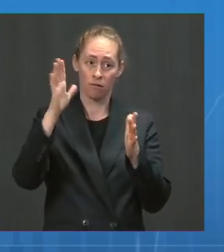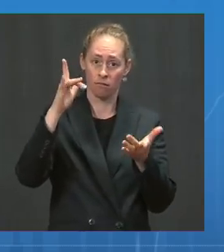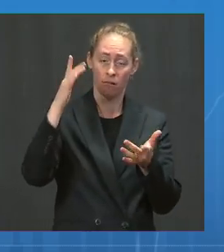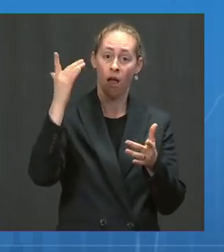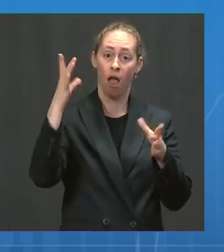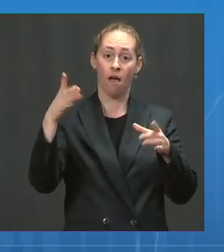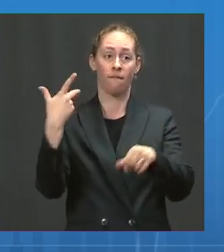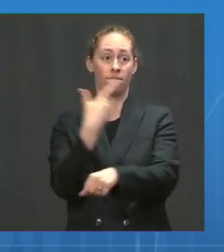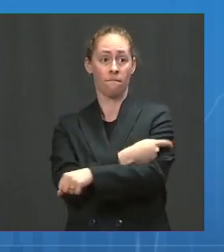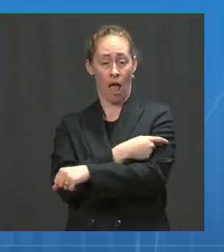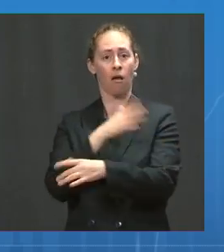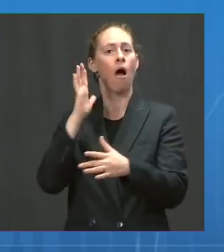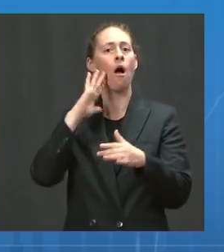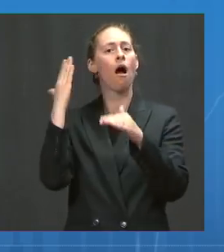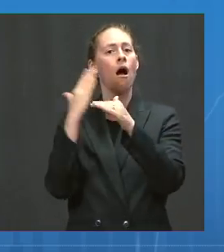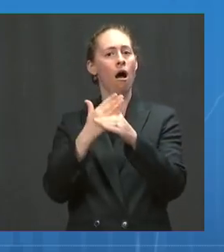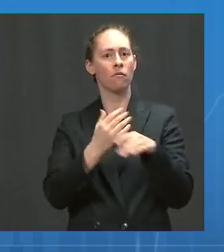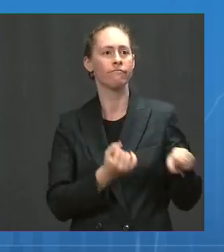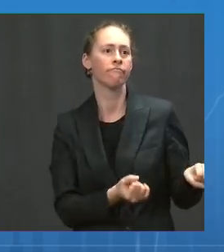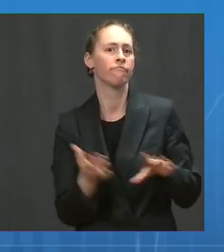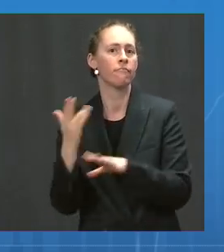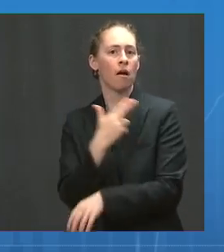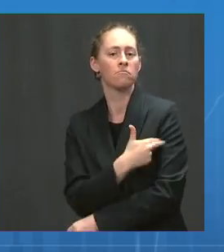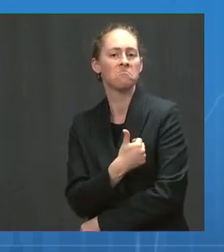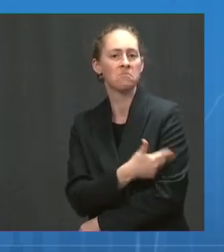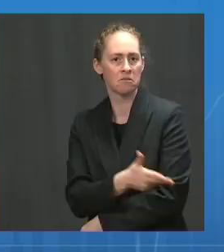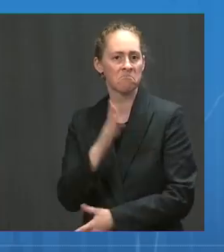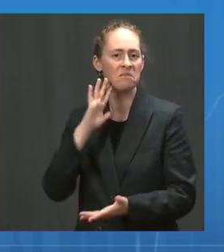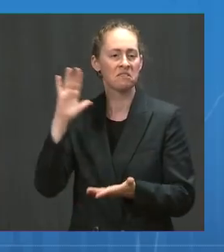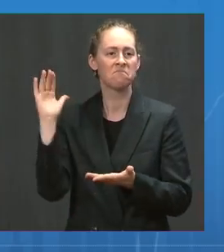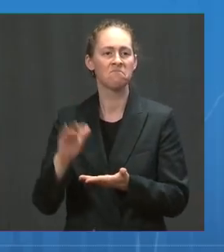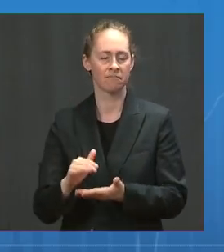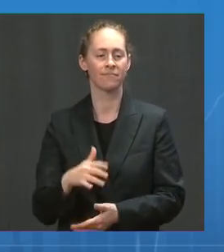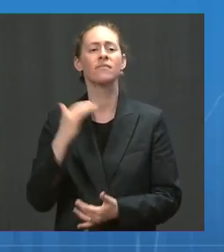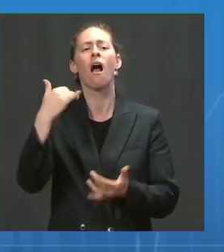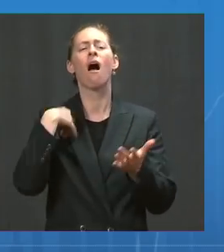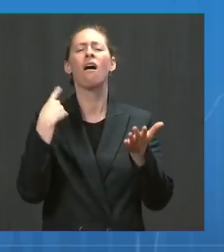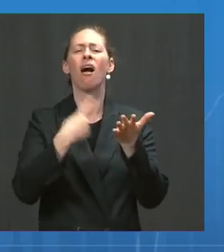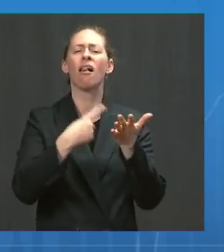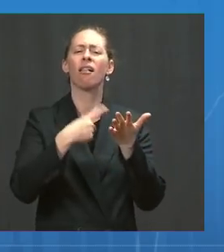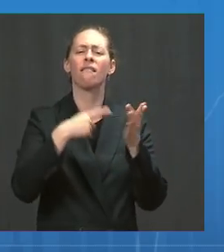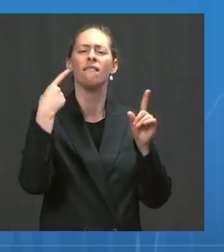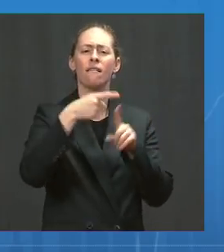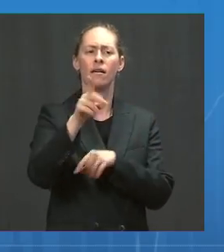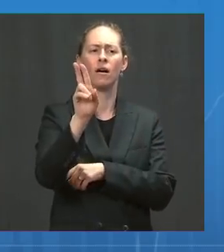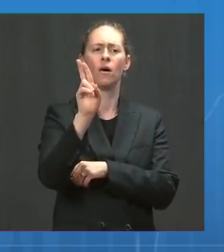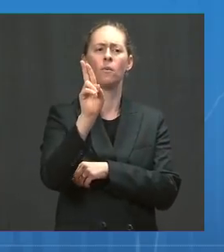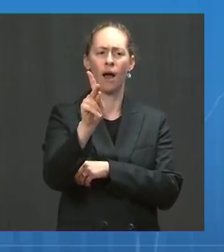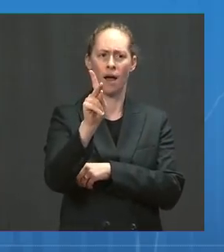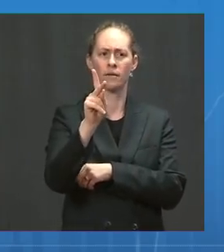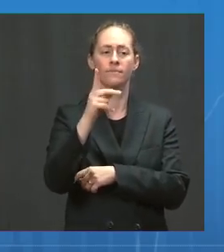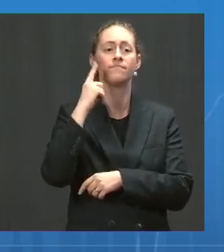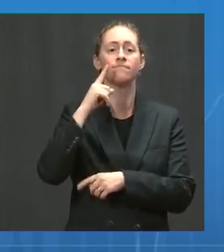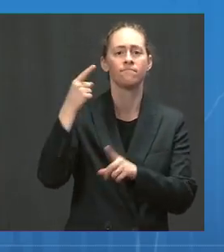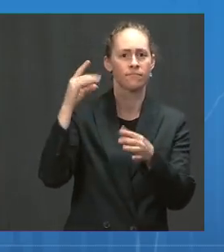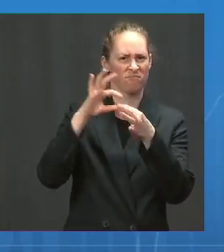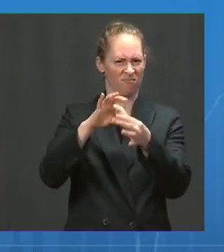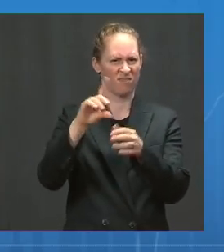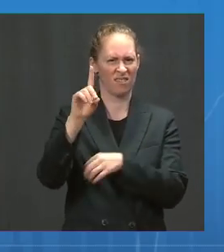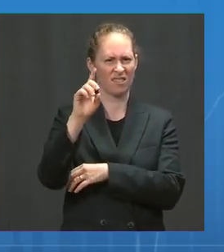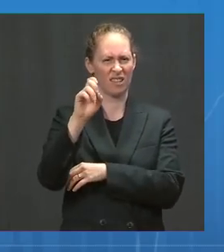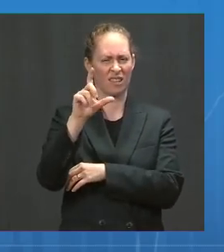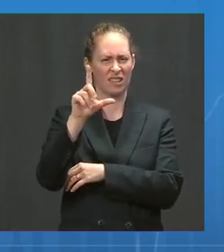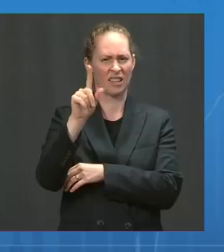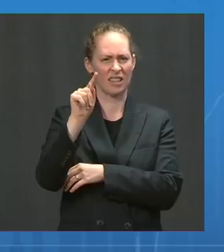slide shows data from the UK with the Delta variant. which the Pfizer-BioNTech, which